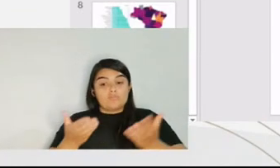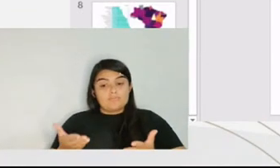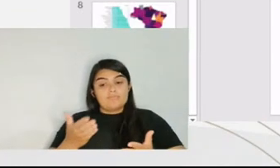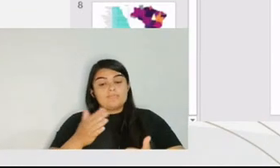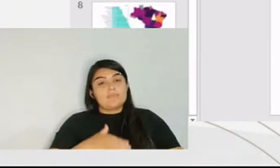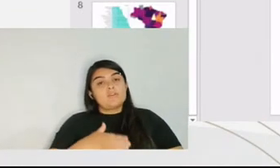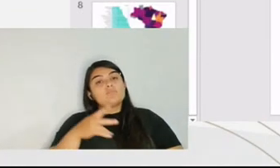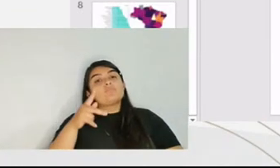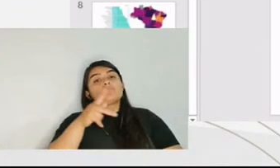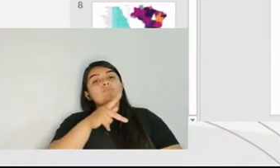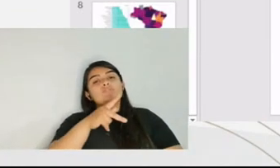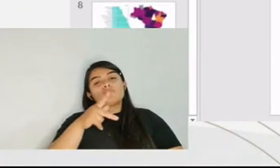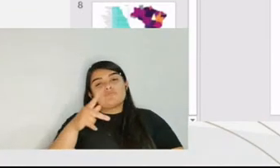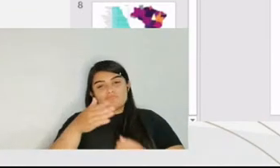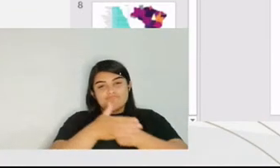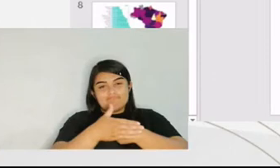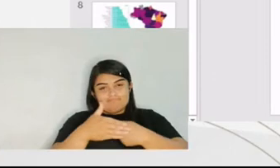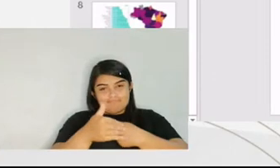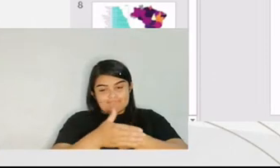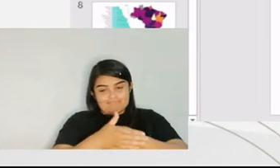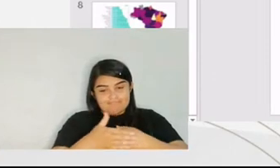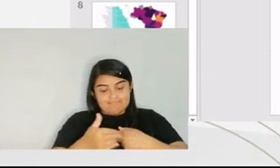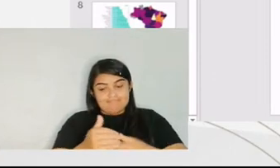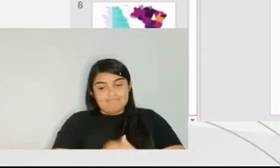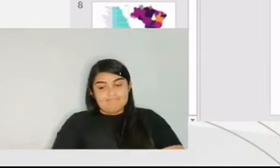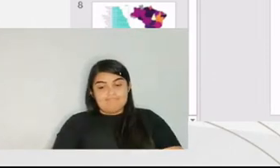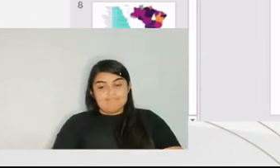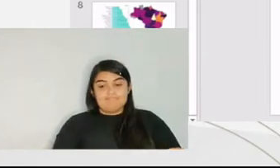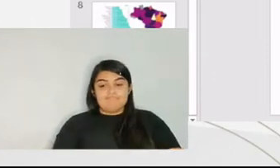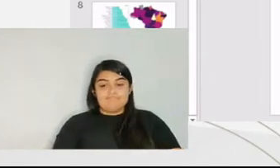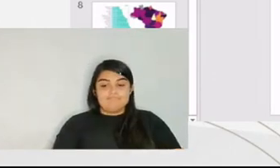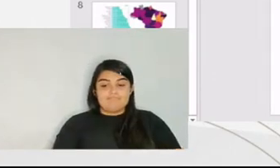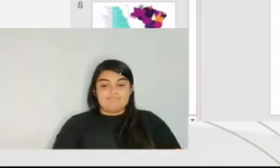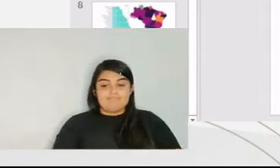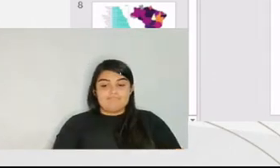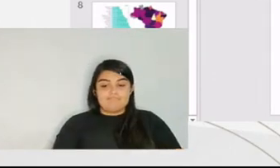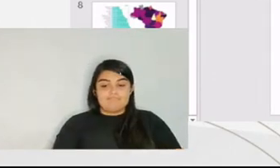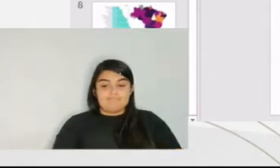so I want to pass on the word to Saweilai.